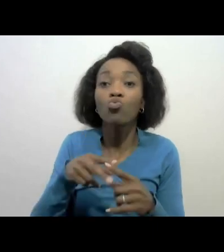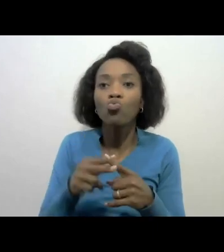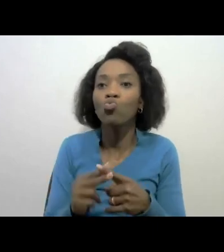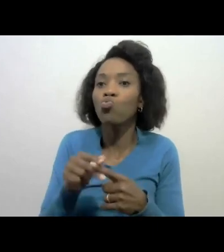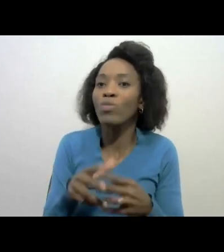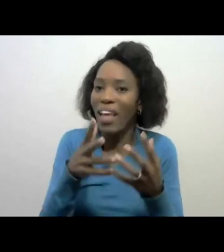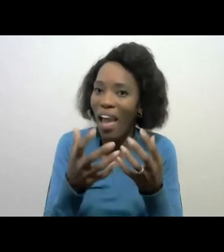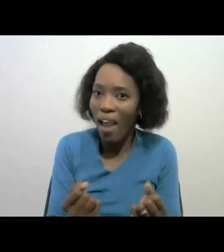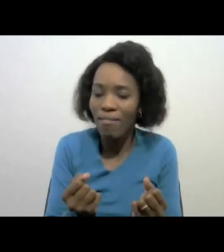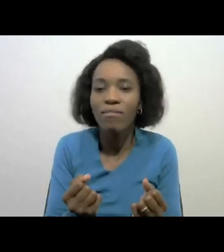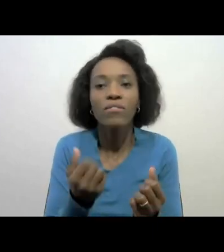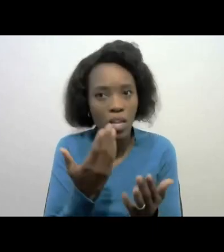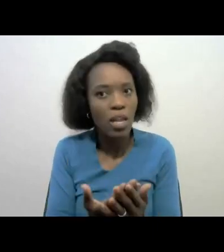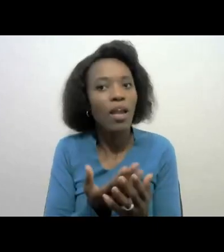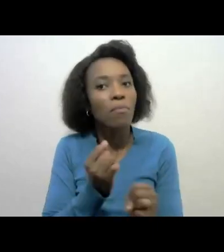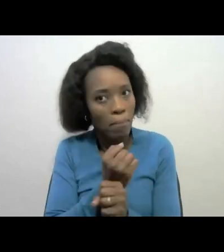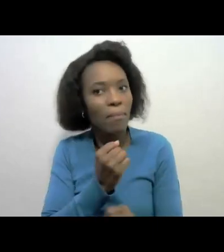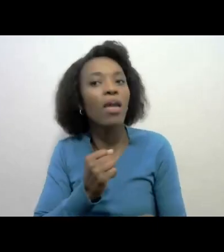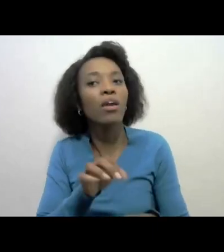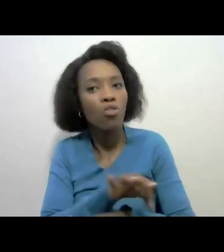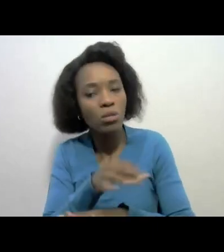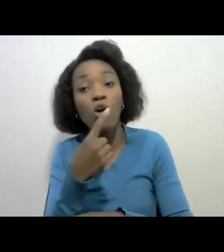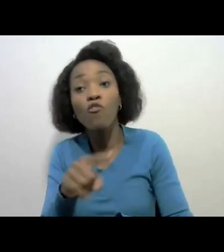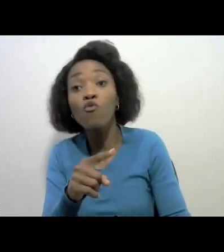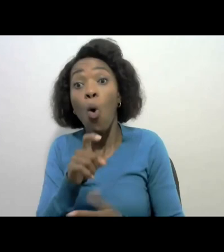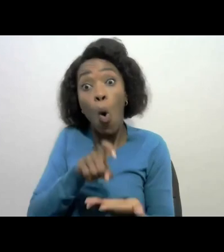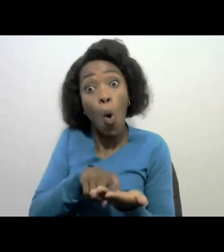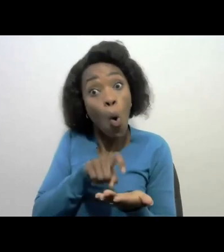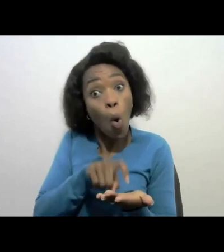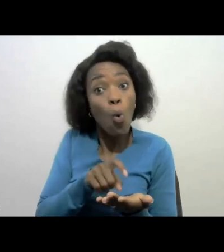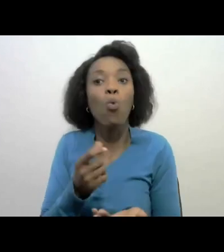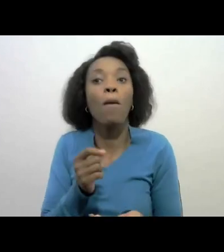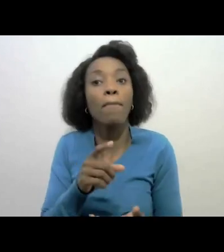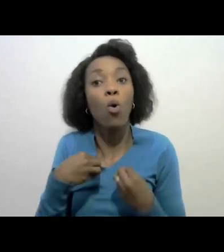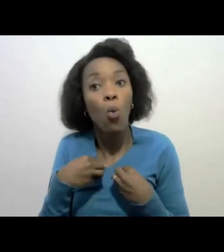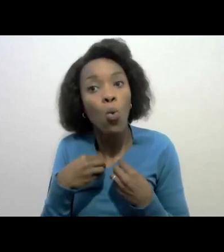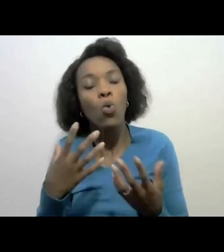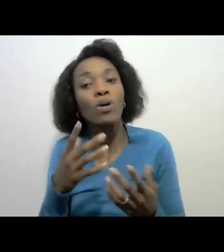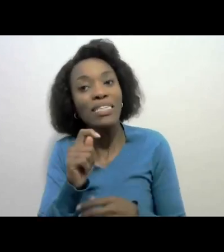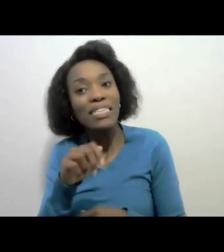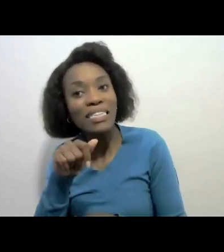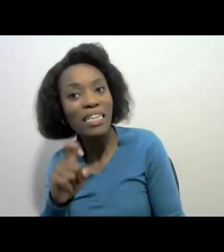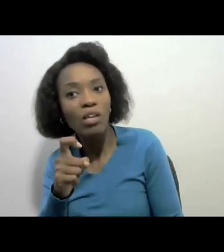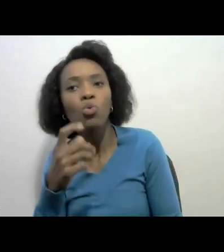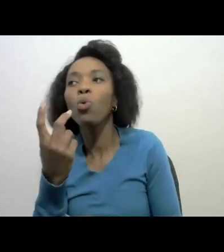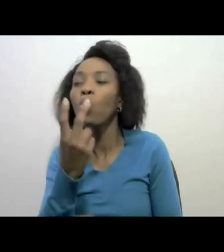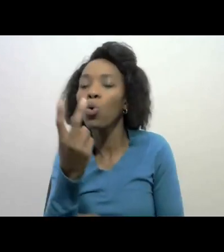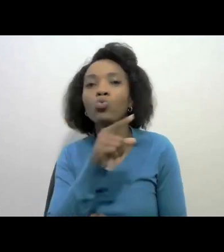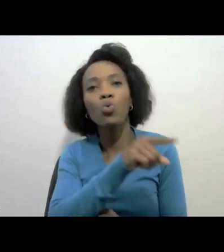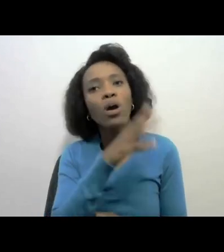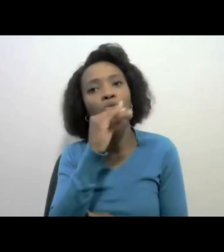you to make arrangement for your tax debts and also he make reference to